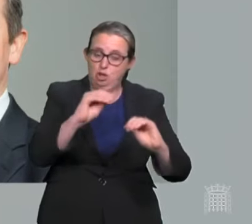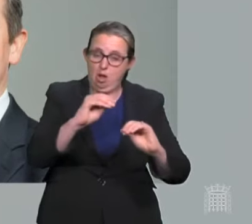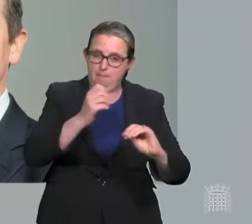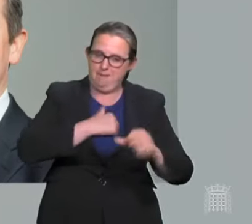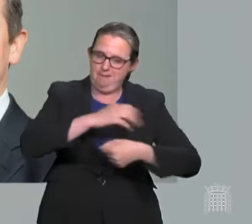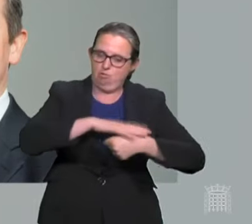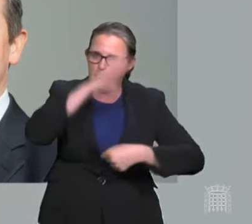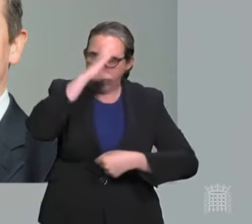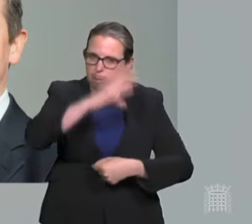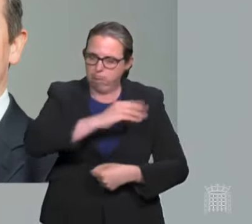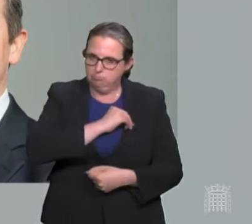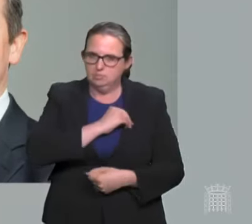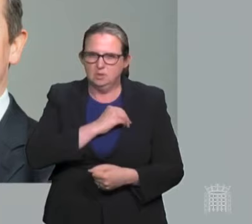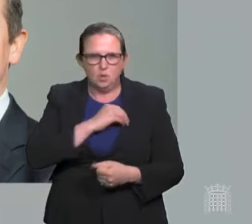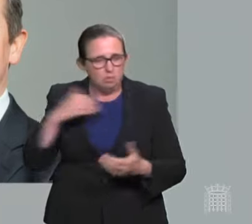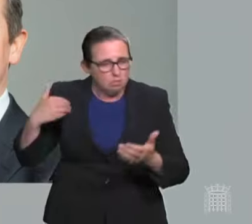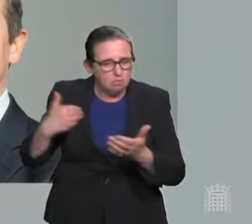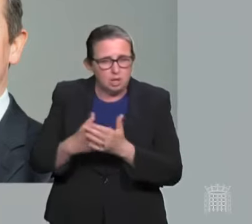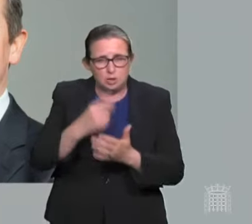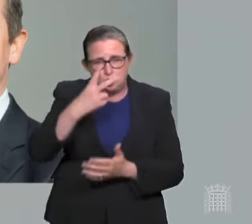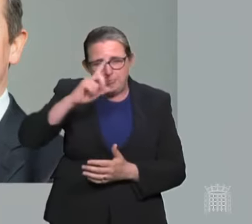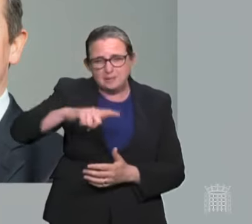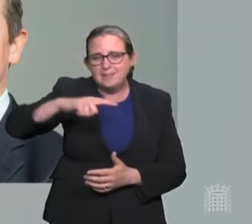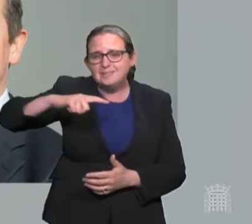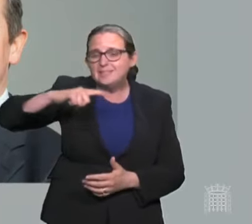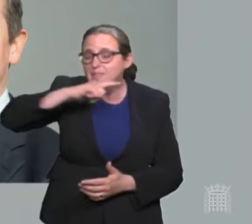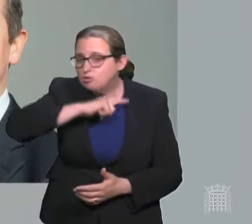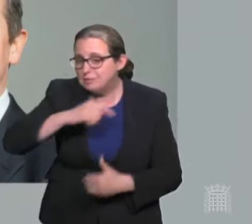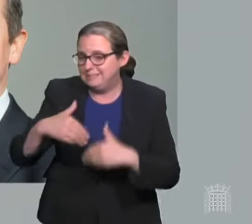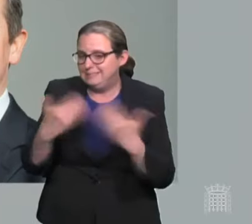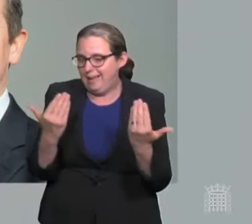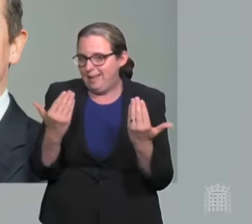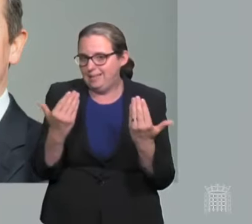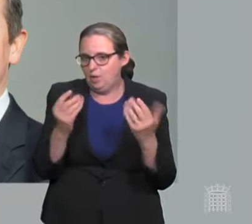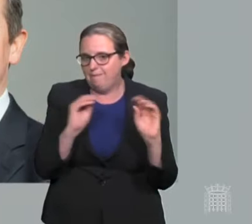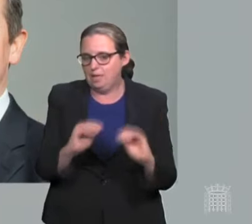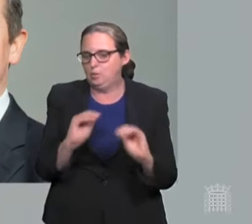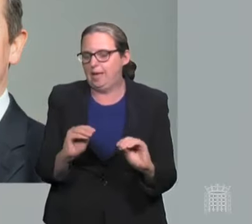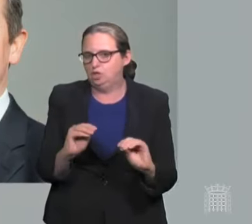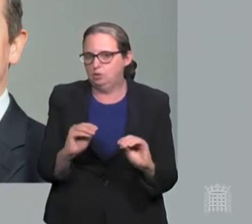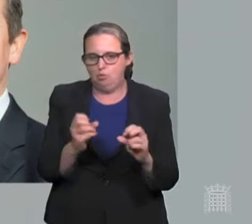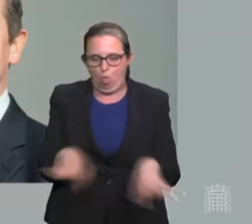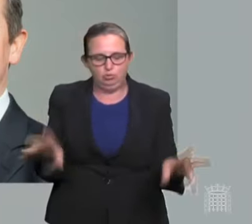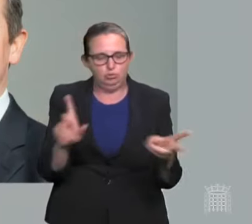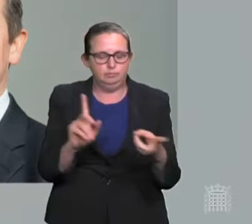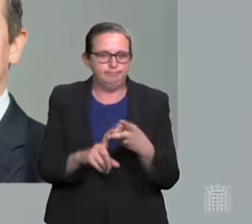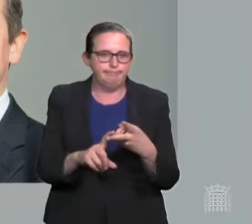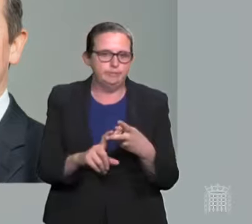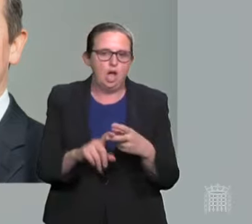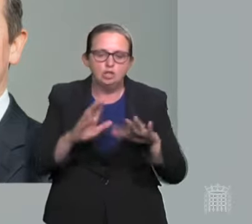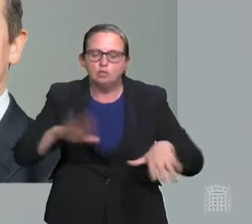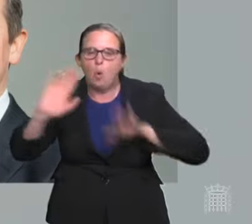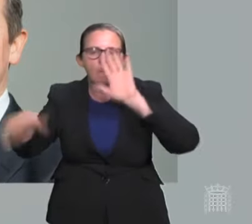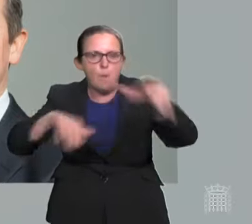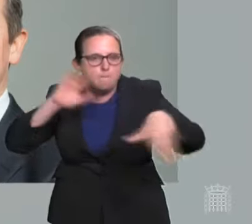education, 390 children sent home and zero transmission amongst pupils in school. So can my right Honourable Friend assure me